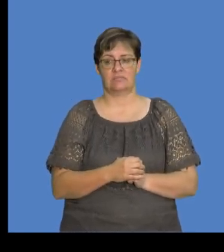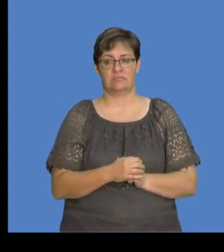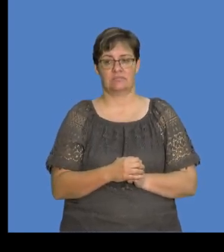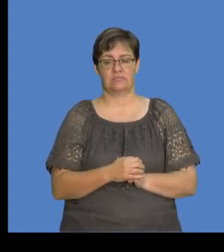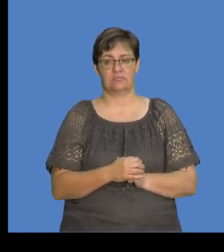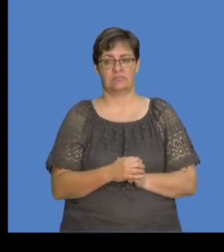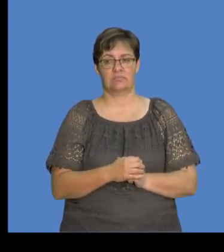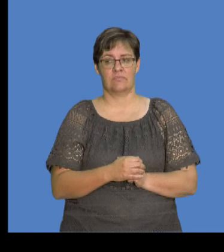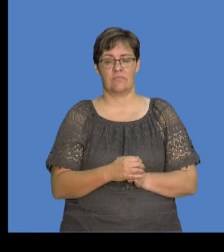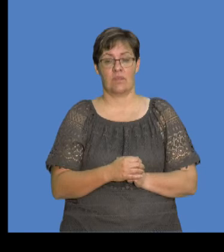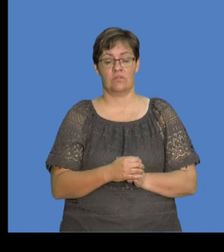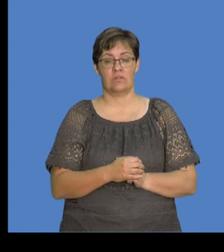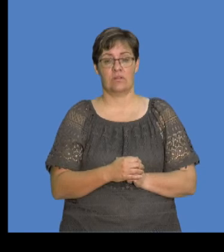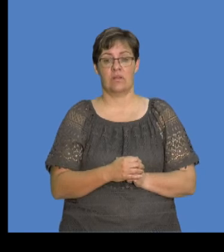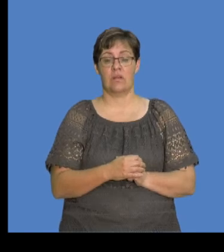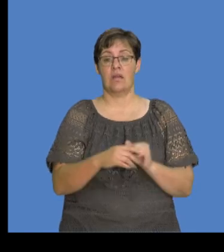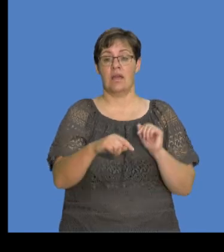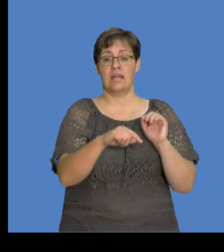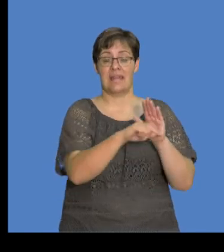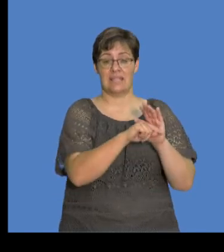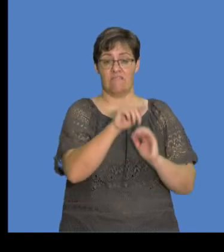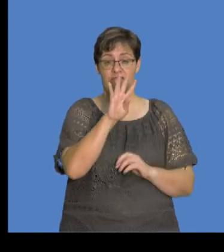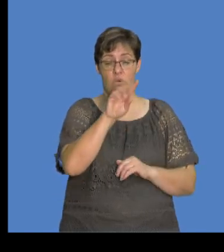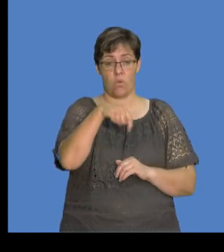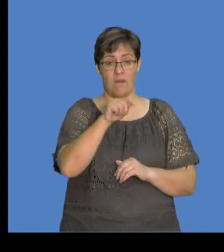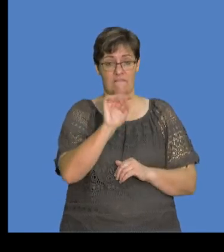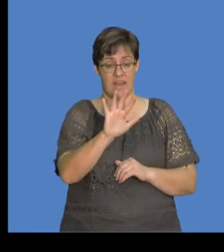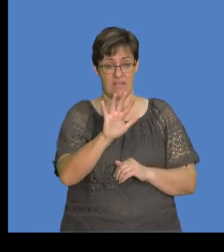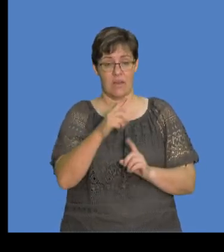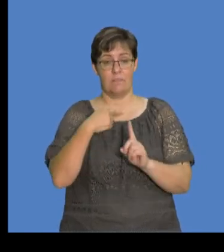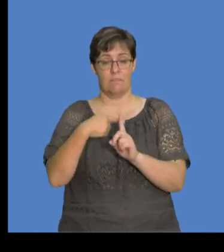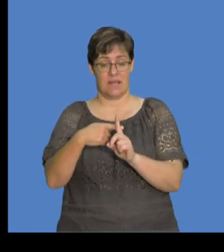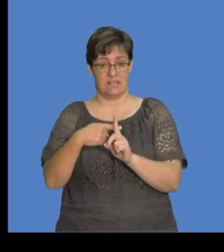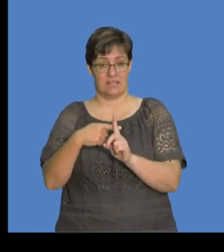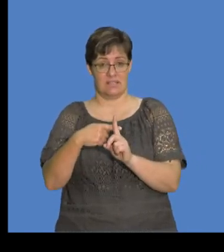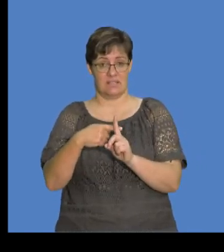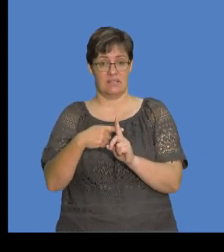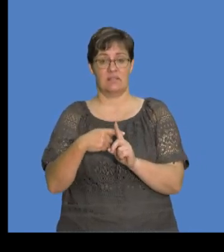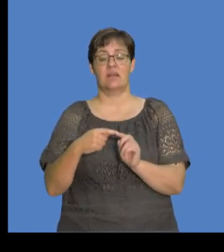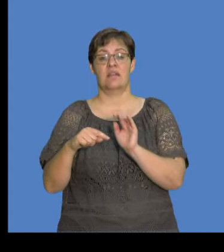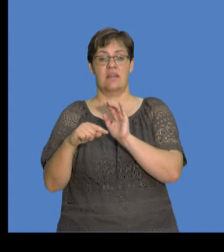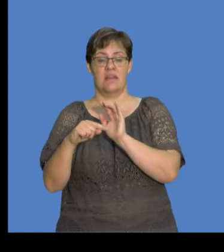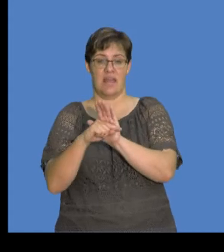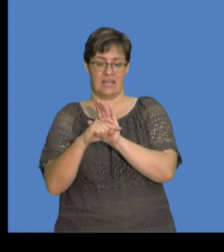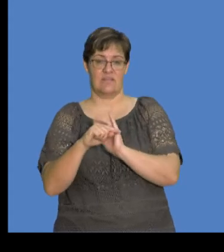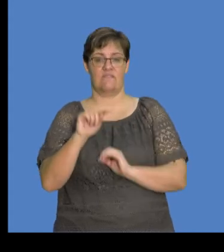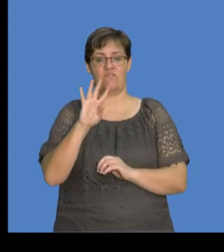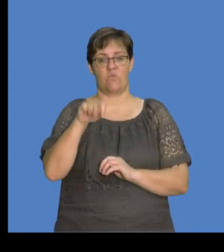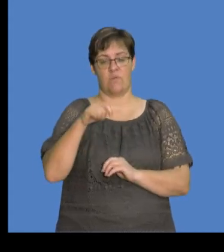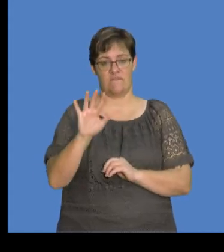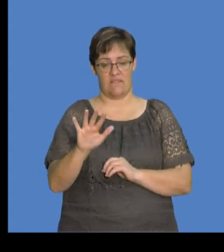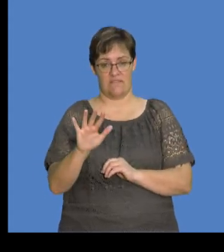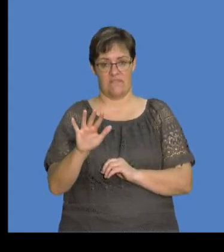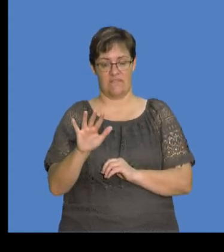then that's our Q2. Our Q net is negative 4 comma 5 plus, okay, negative 4 comma 5, okay?